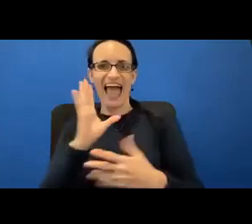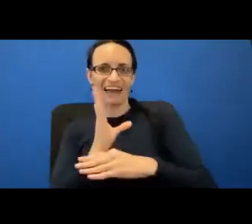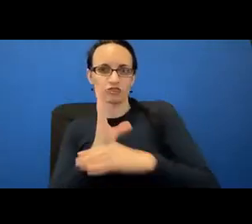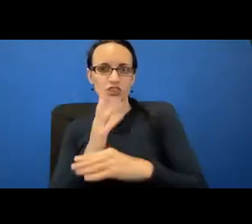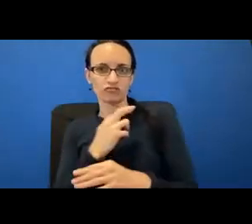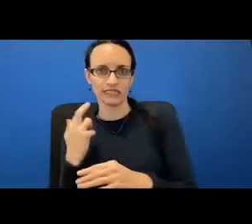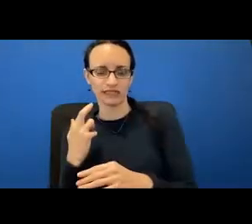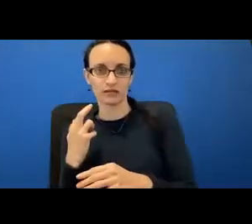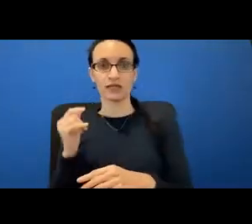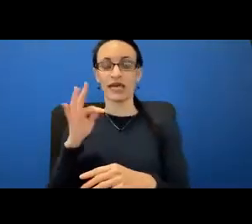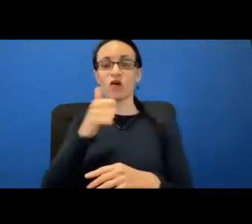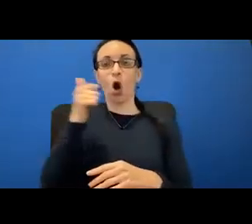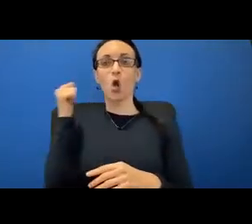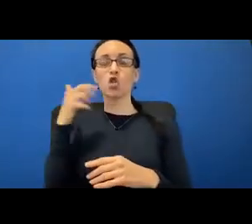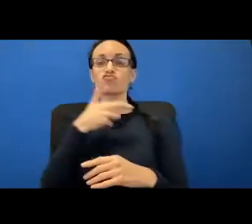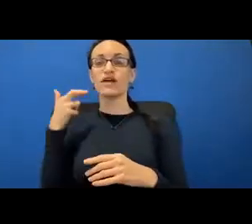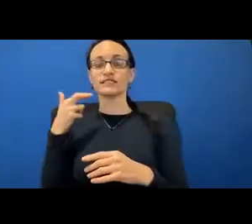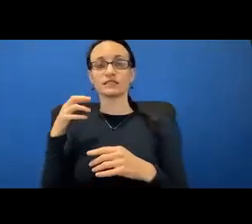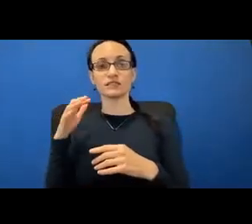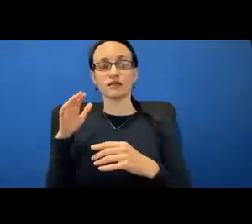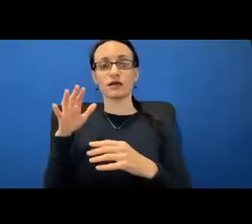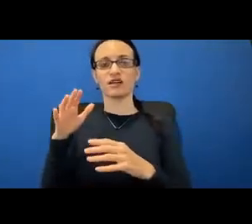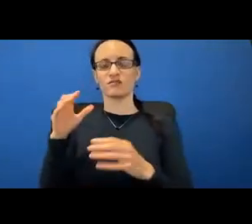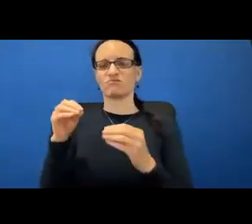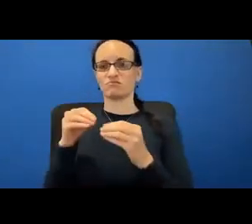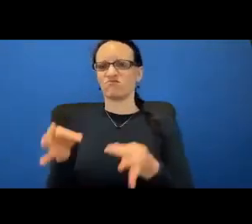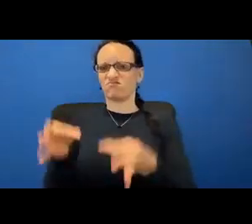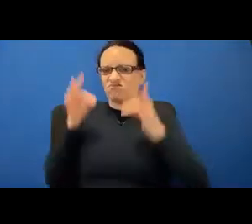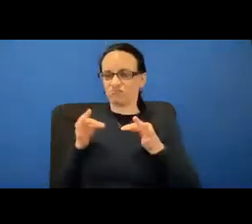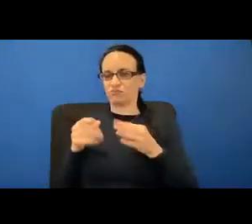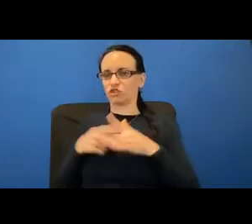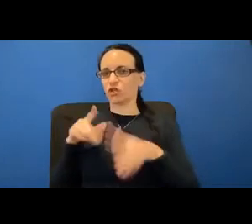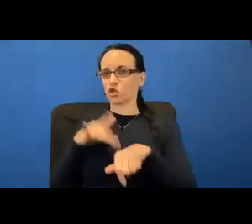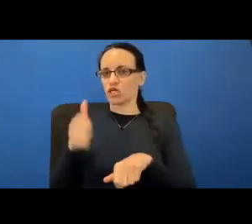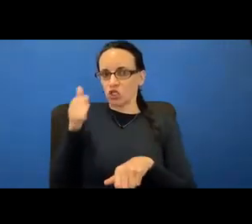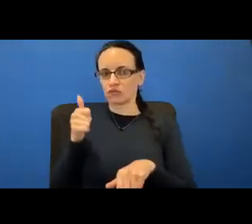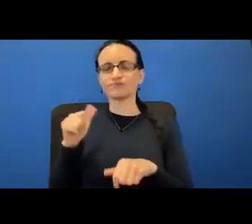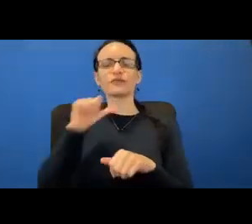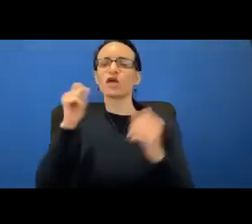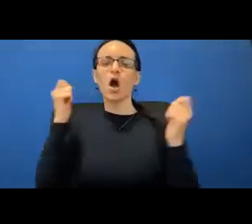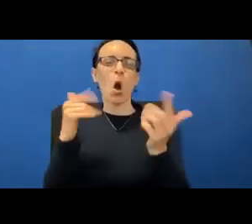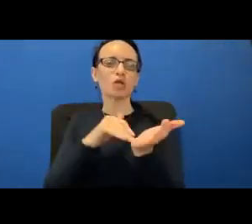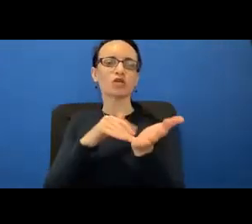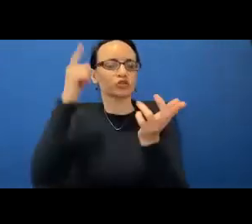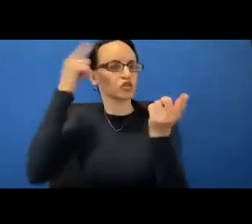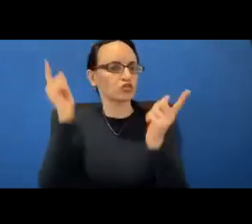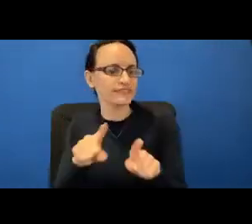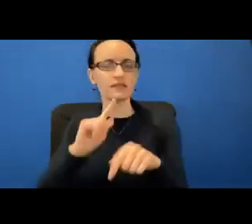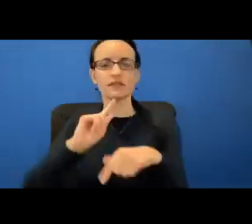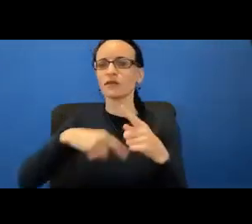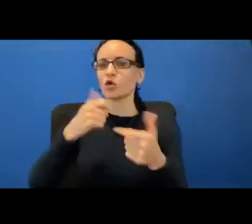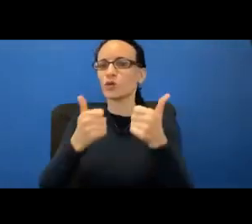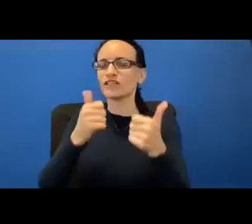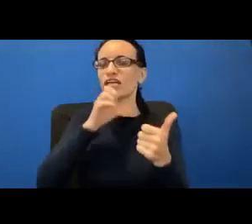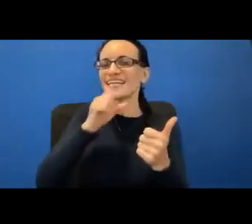earlier if you have other risk factors. Not all doctors agree on when to start and how often, but the data shows